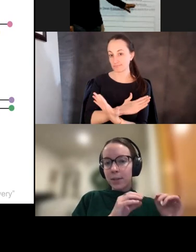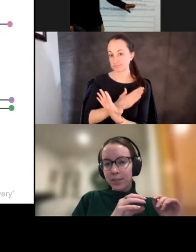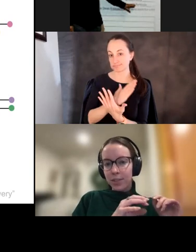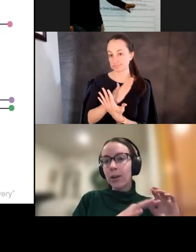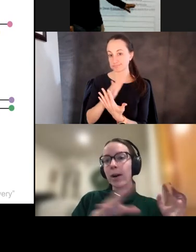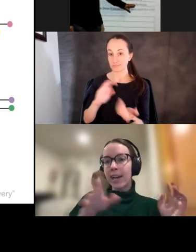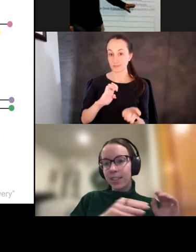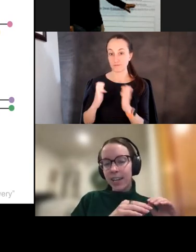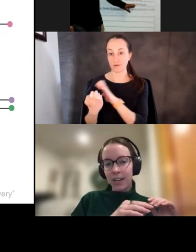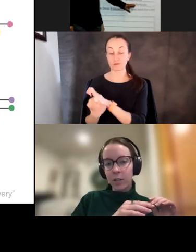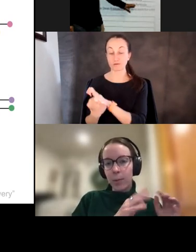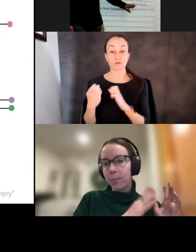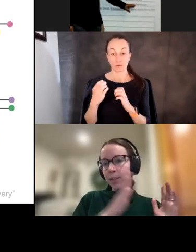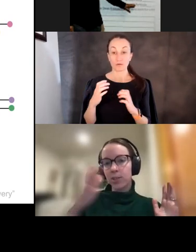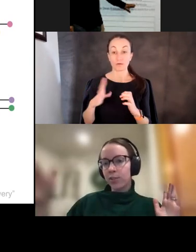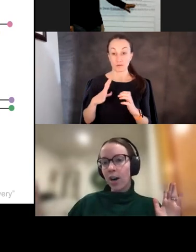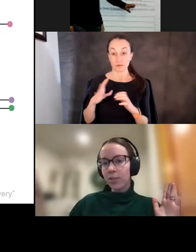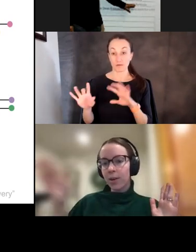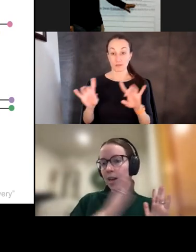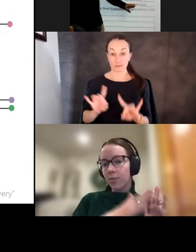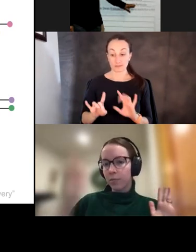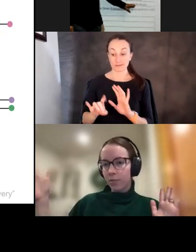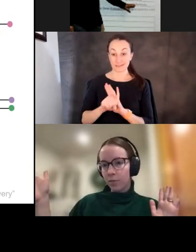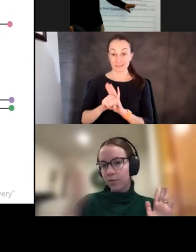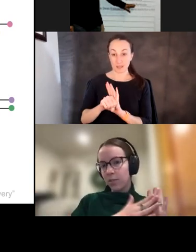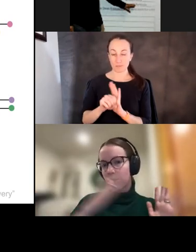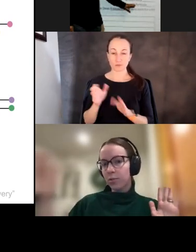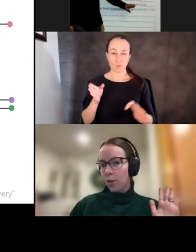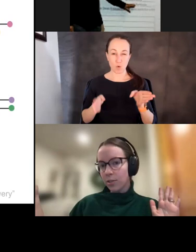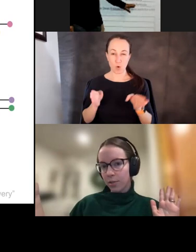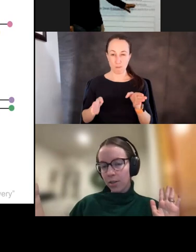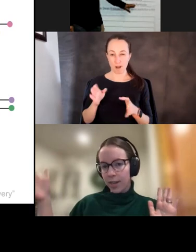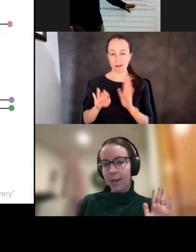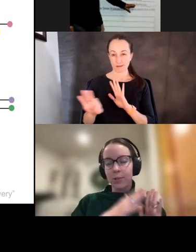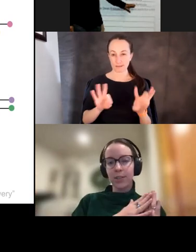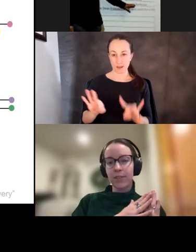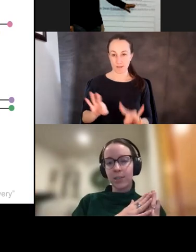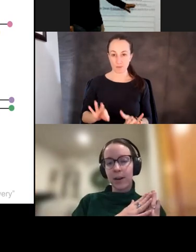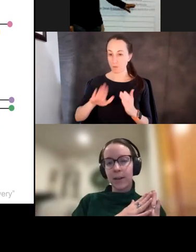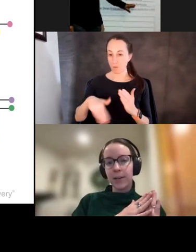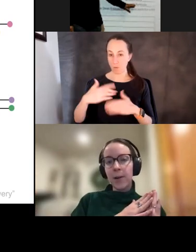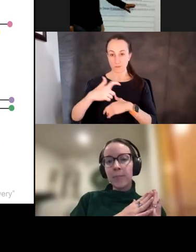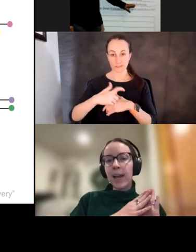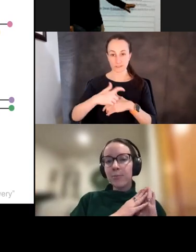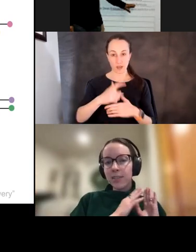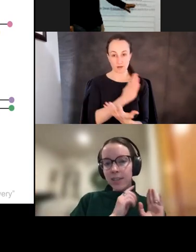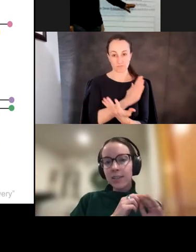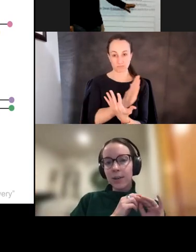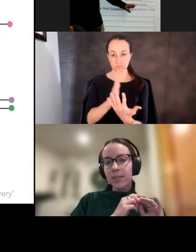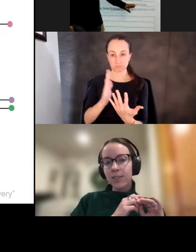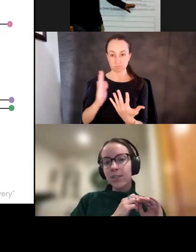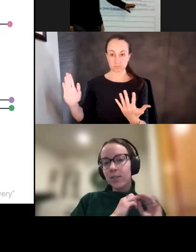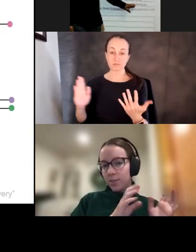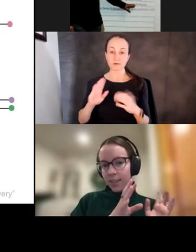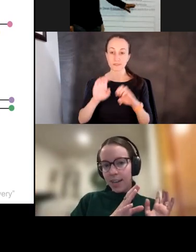samples that the robot had taken of these populations all the way through the whole, the whole time course of the experiment. And we